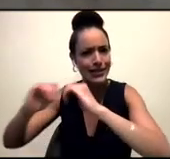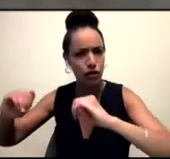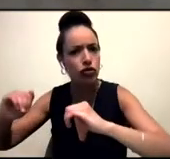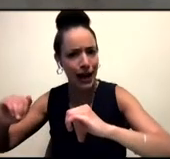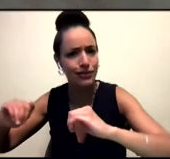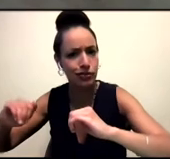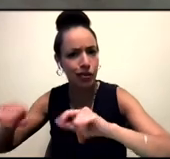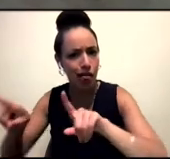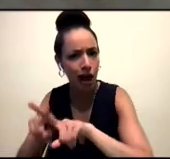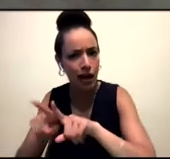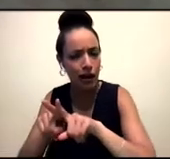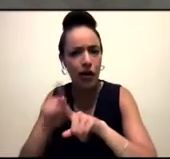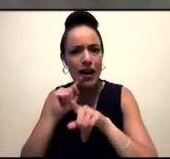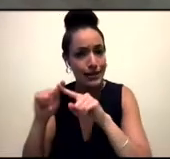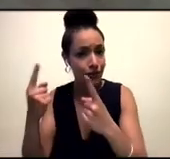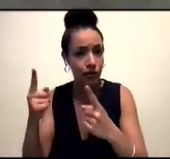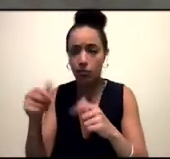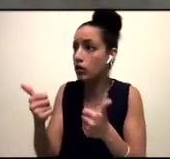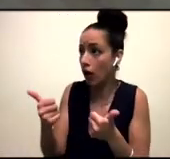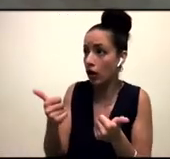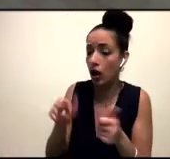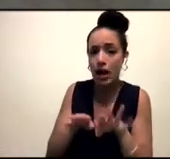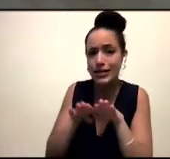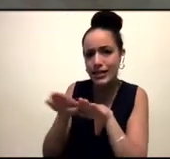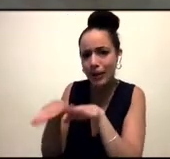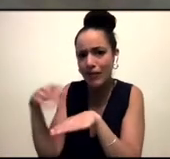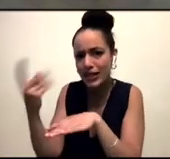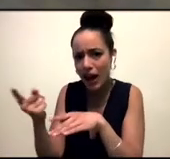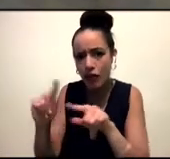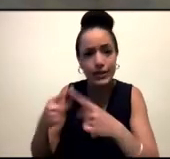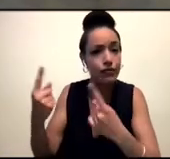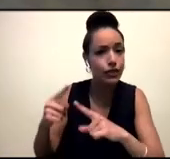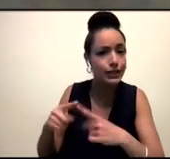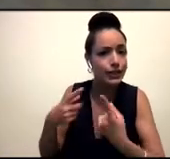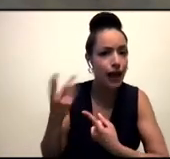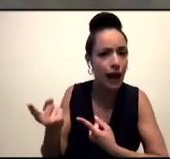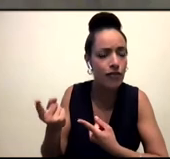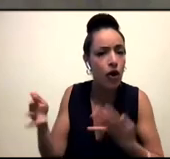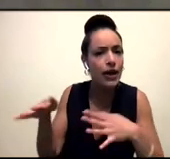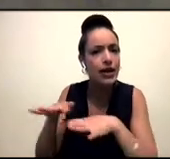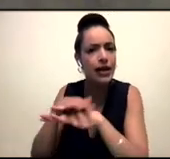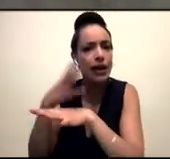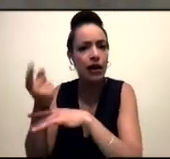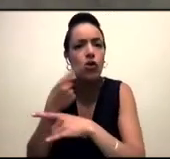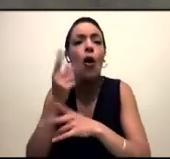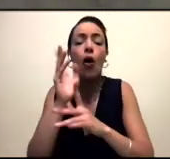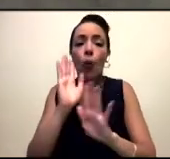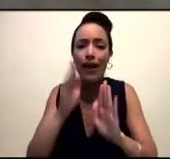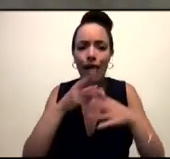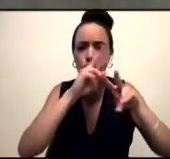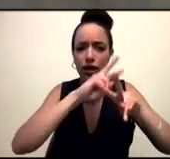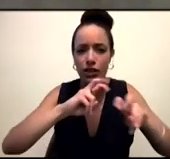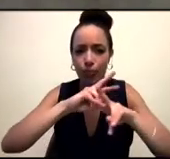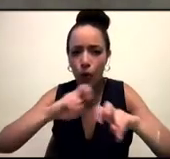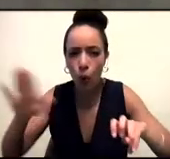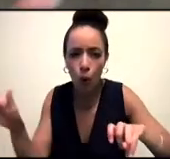threads of similarities. And there are threads of healings that have to be understood, because we have to look at all of the ways that colonization has harmed us in order to heal all of the ways